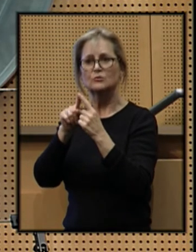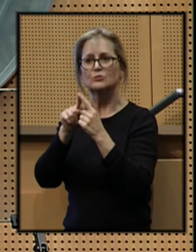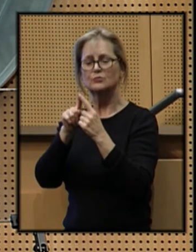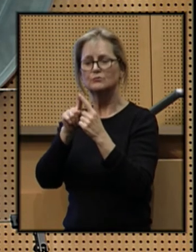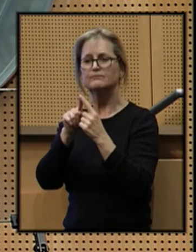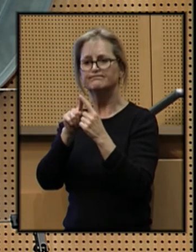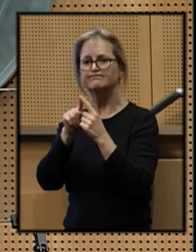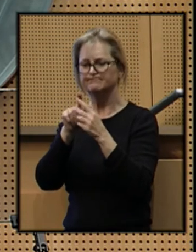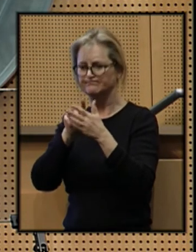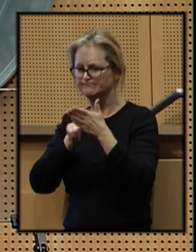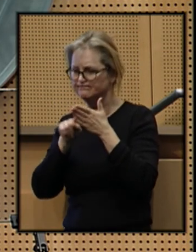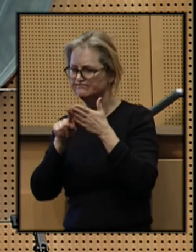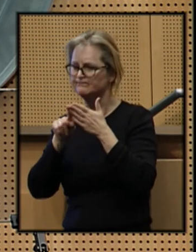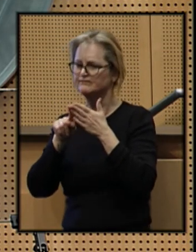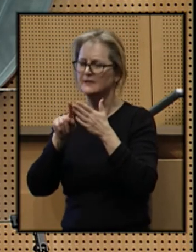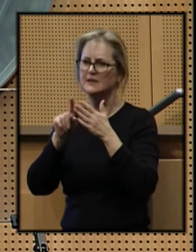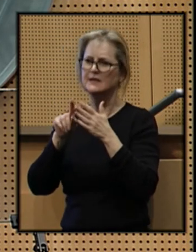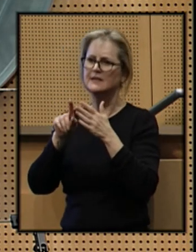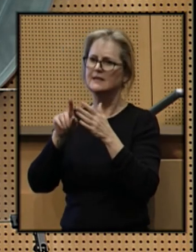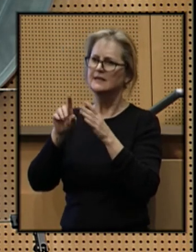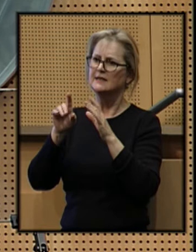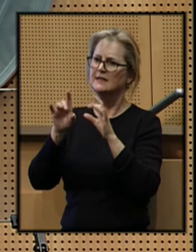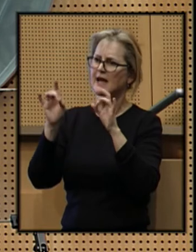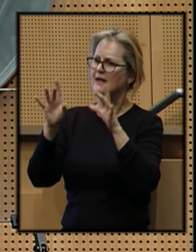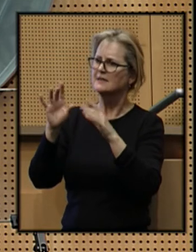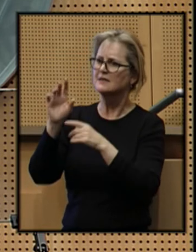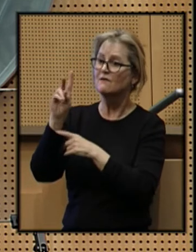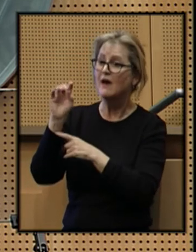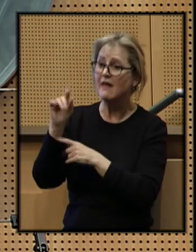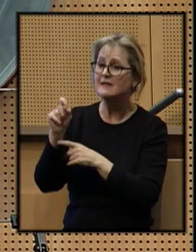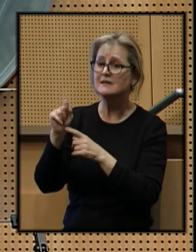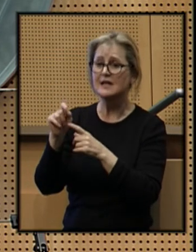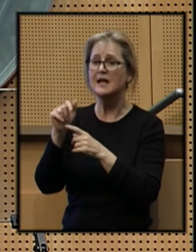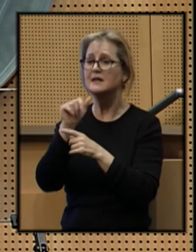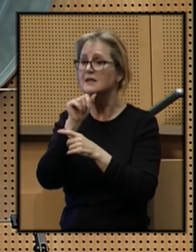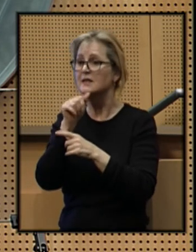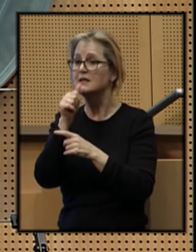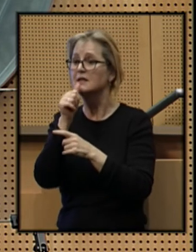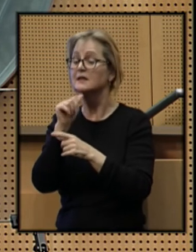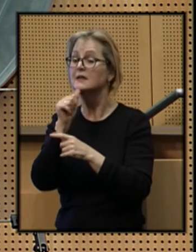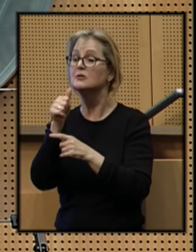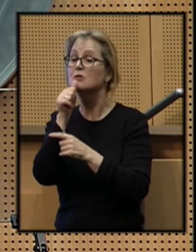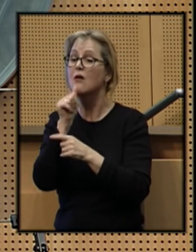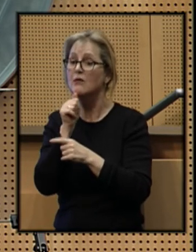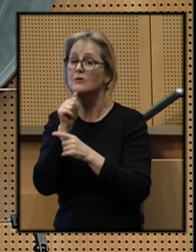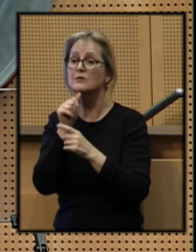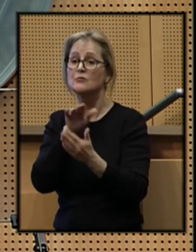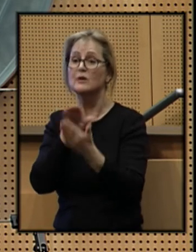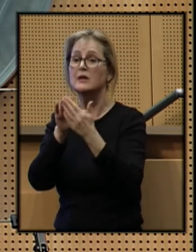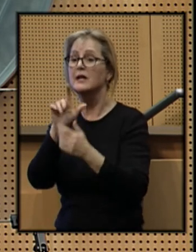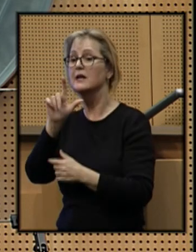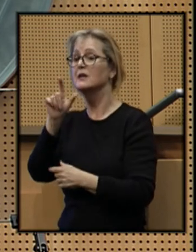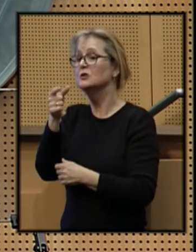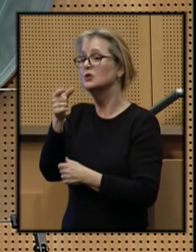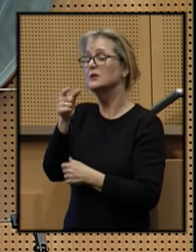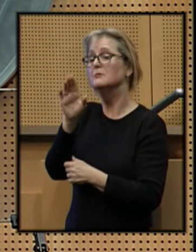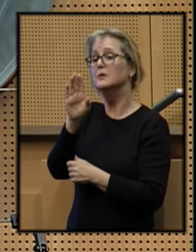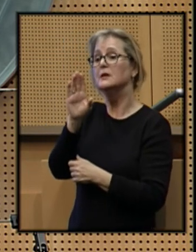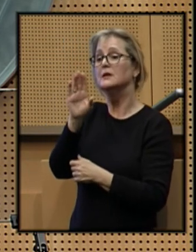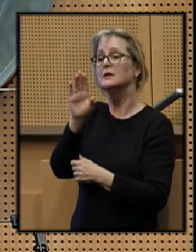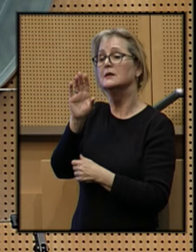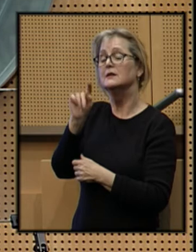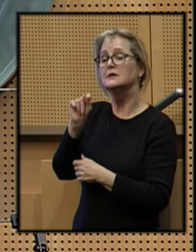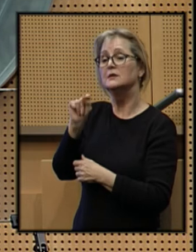address several disturbing acts of violence and intolerance directed at the LGBTQ community.